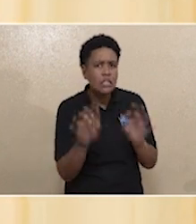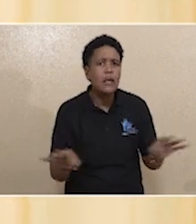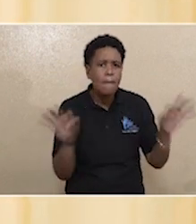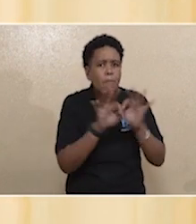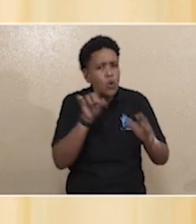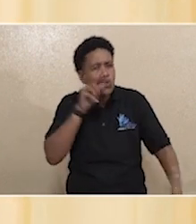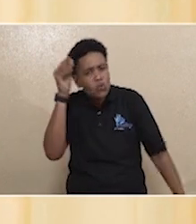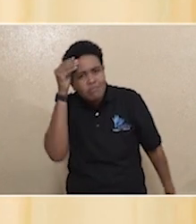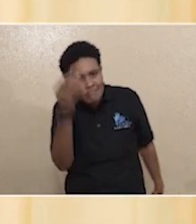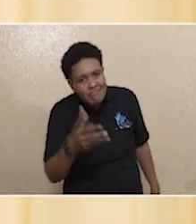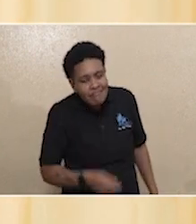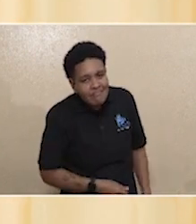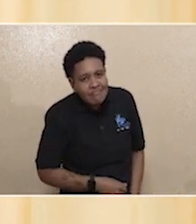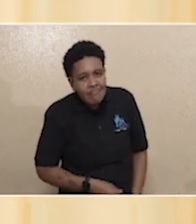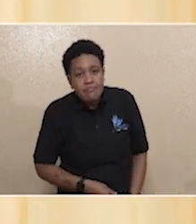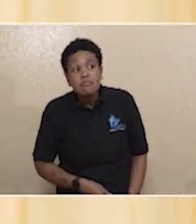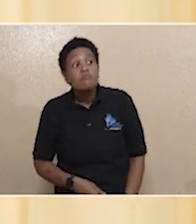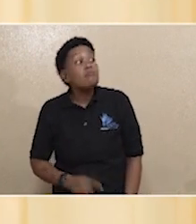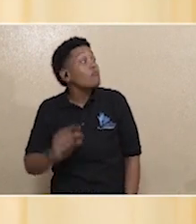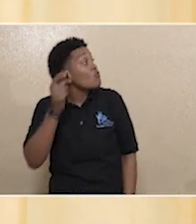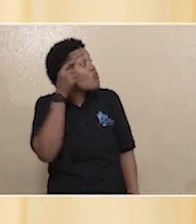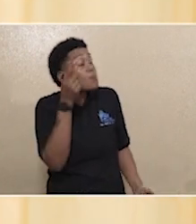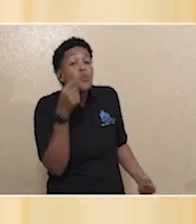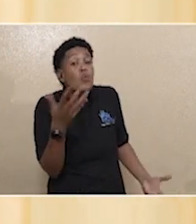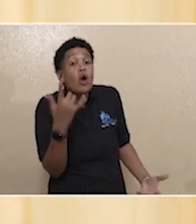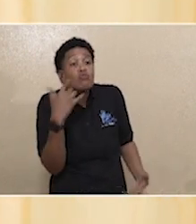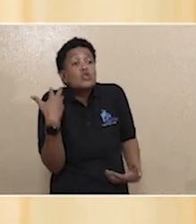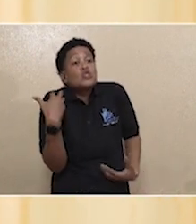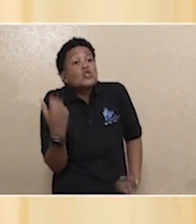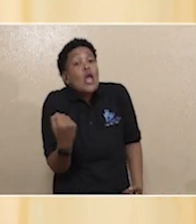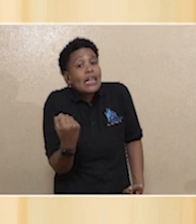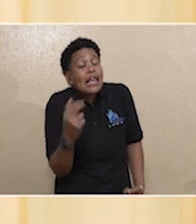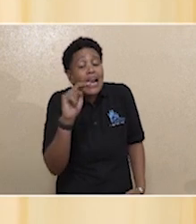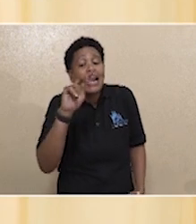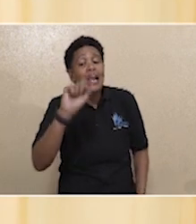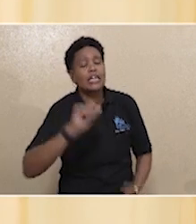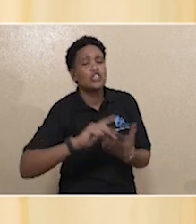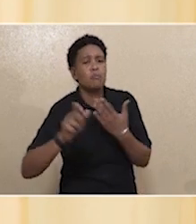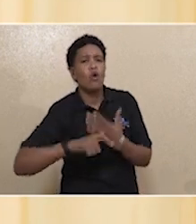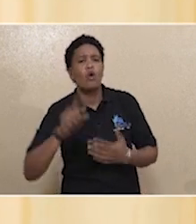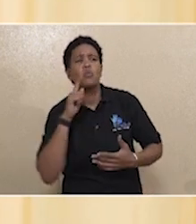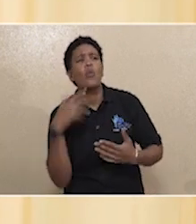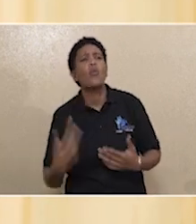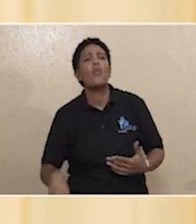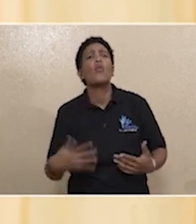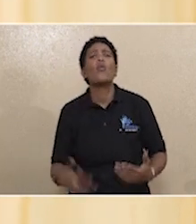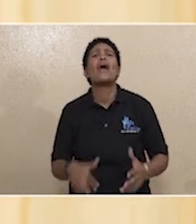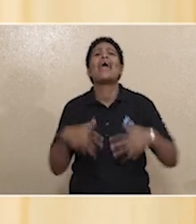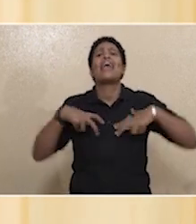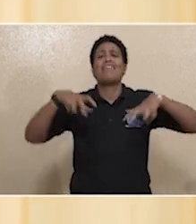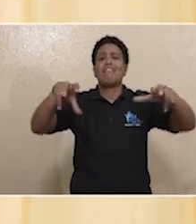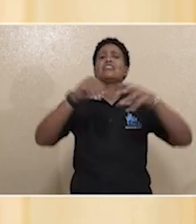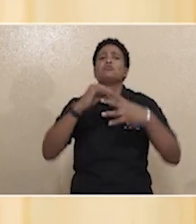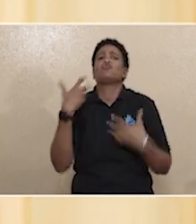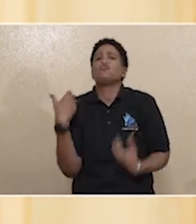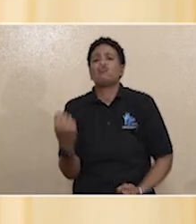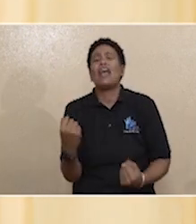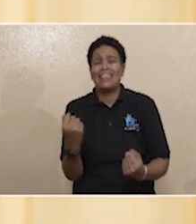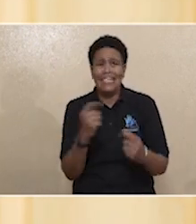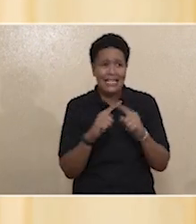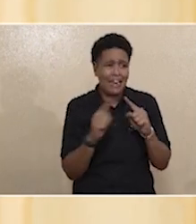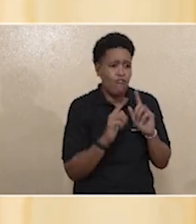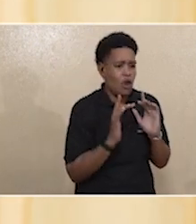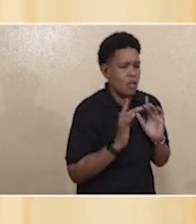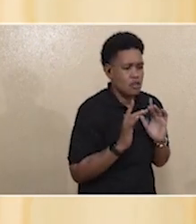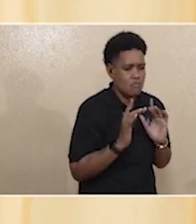note that. The government is also strengthening as part of the needs program significant investment in strengthening the networks